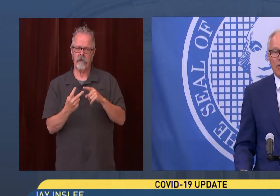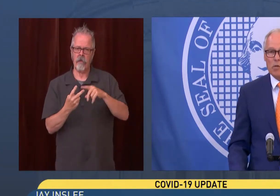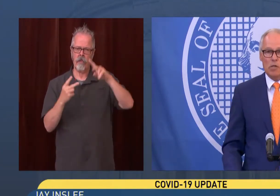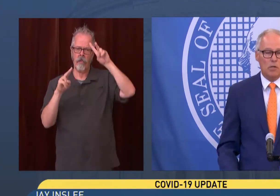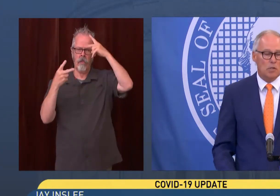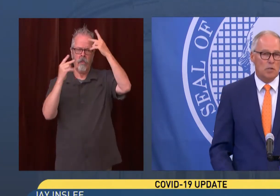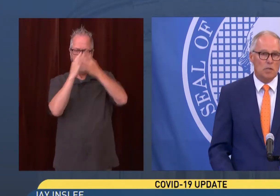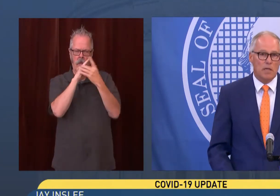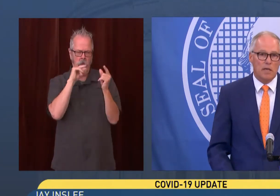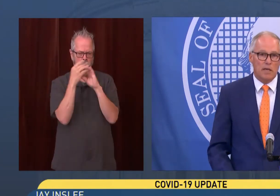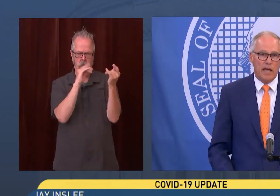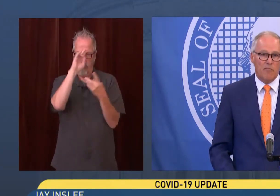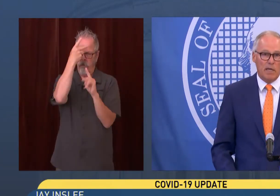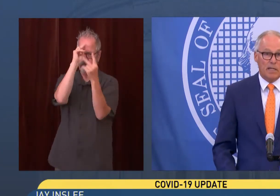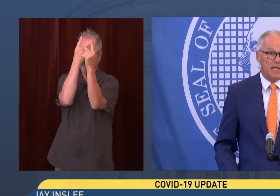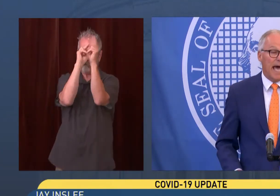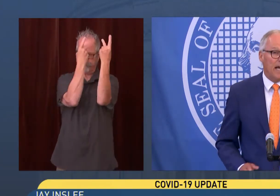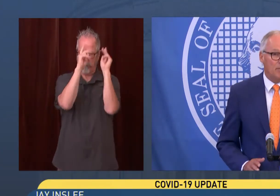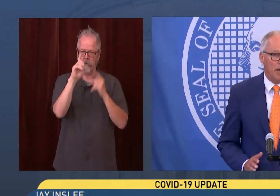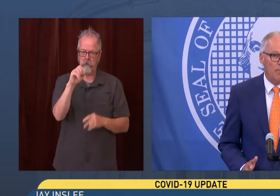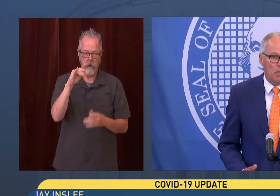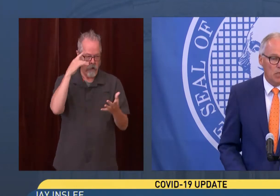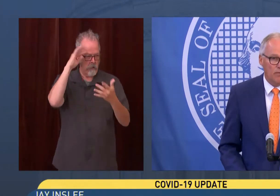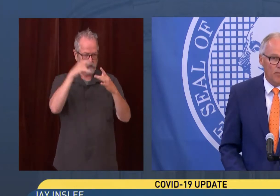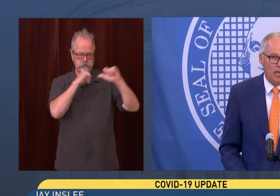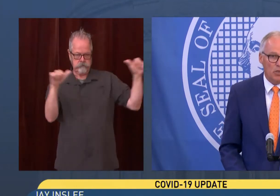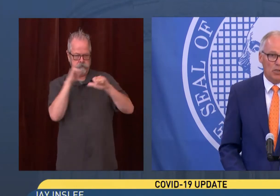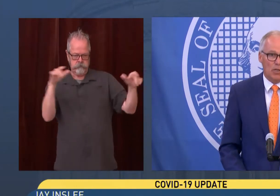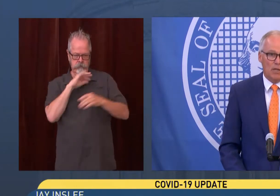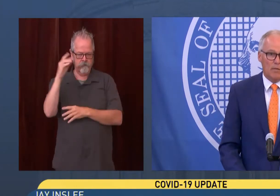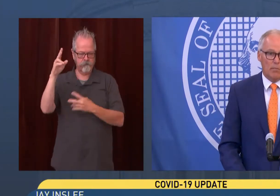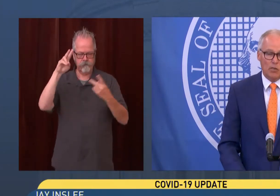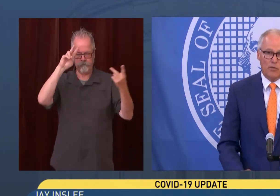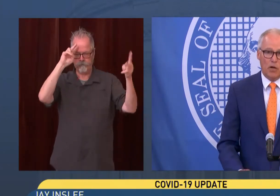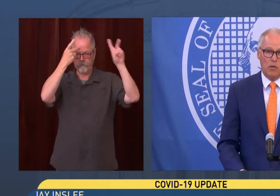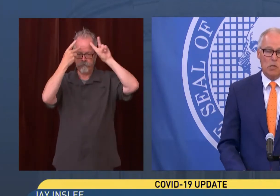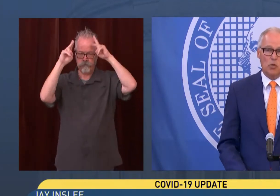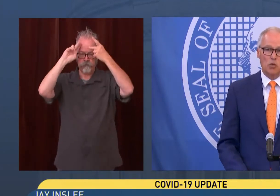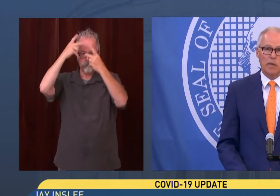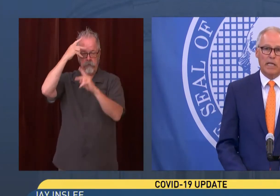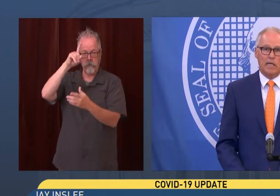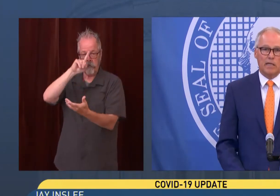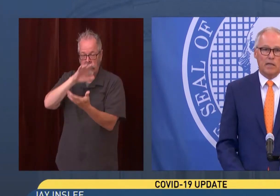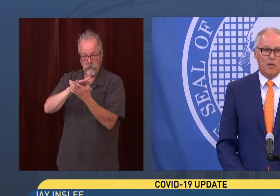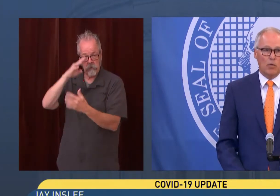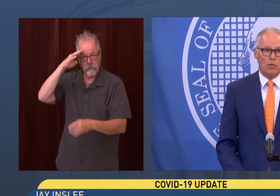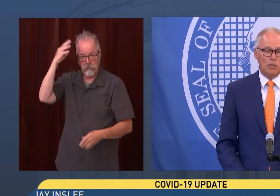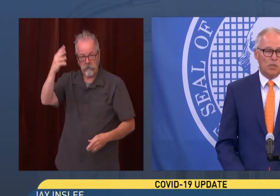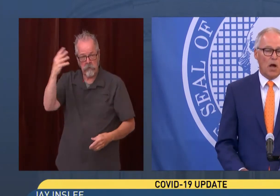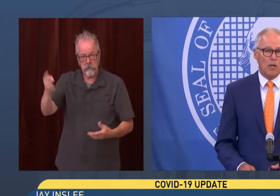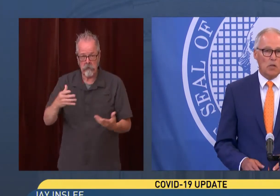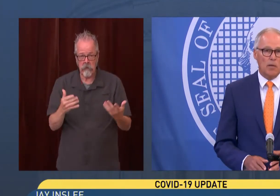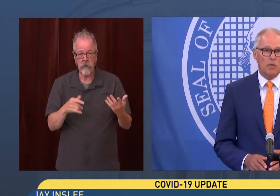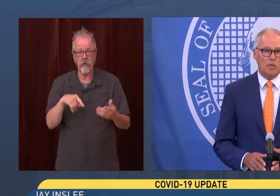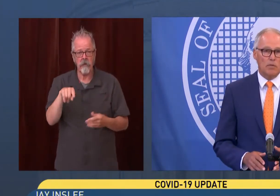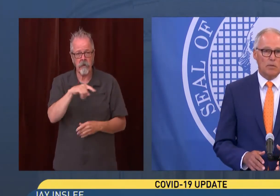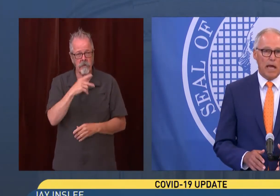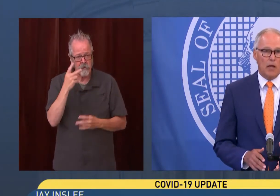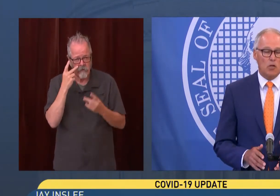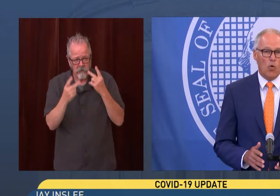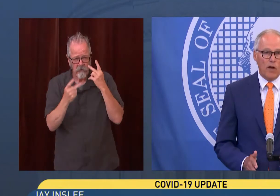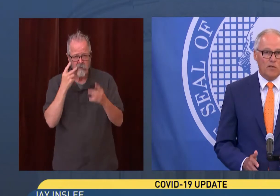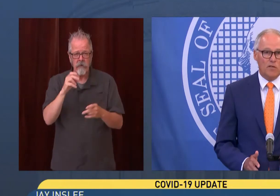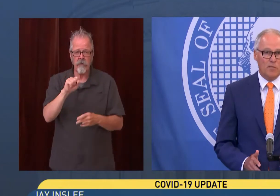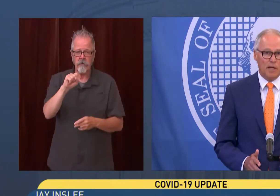many of our citizens have been attacked by misinformation, much of it on the social media, which has caused them to